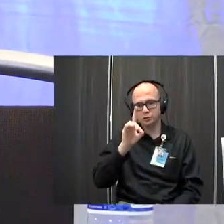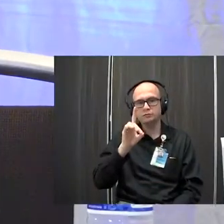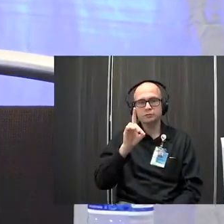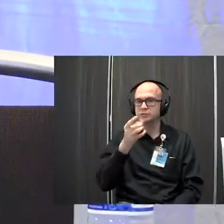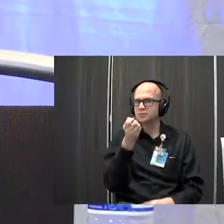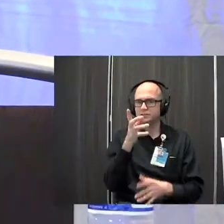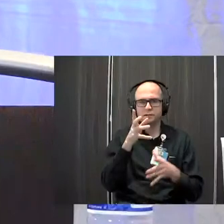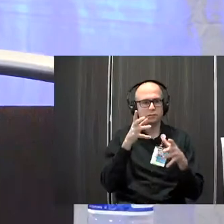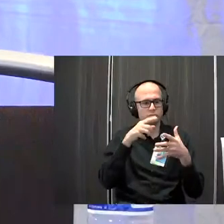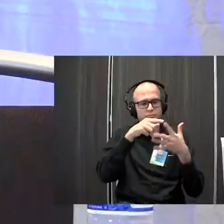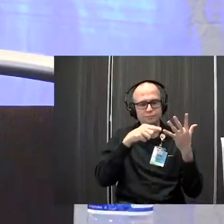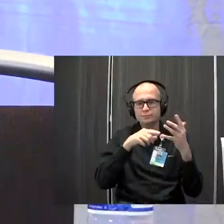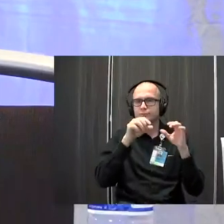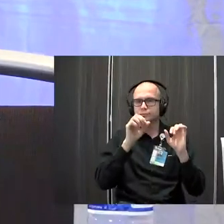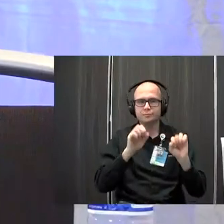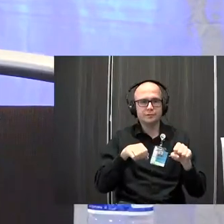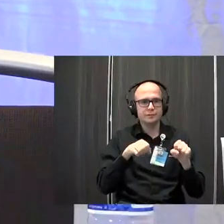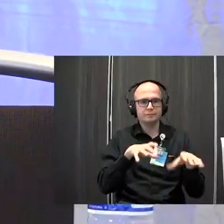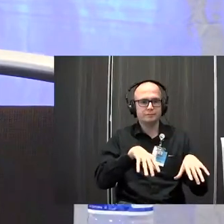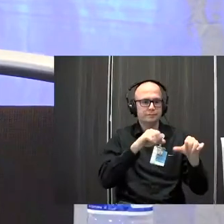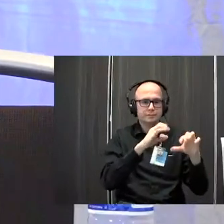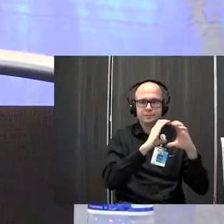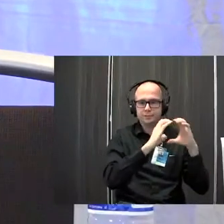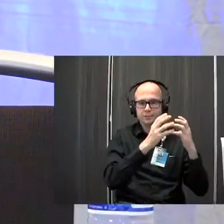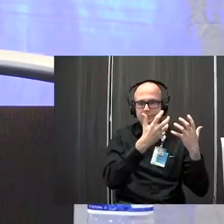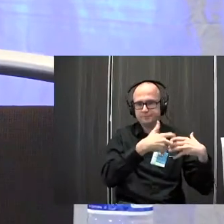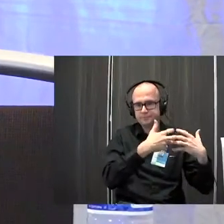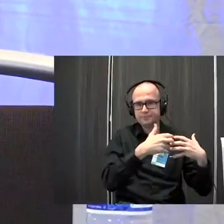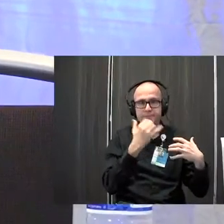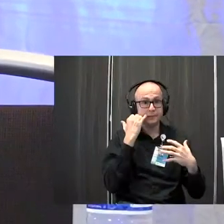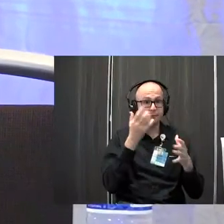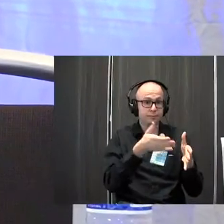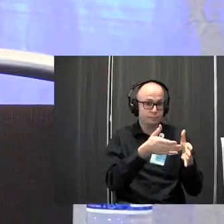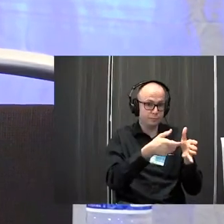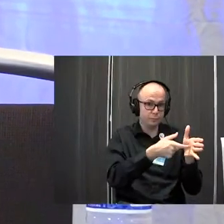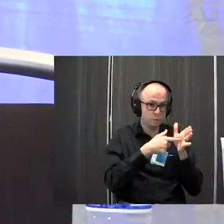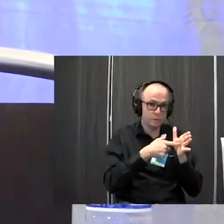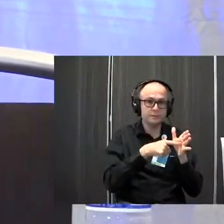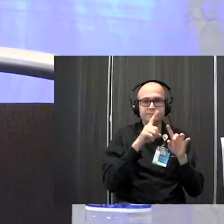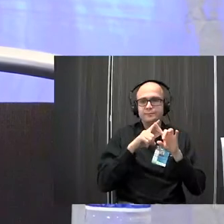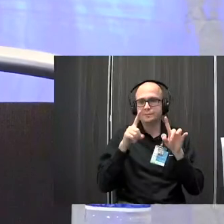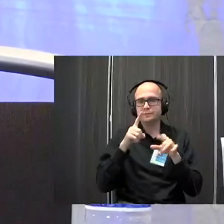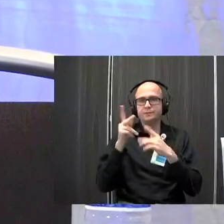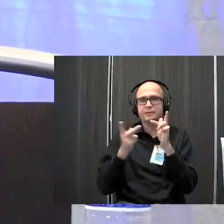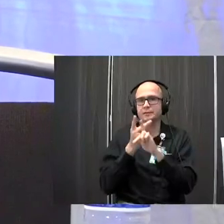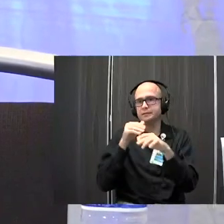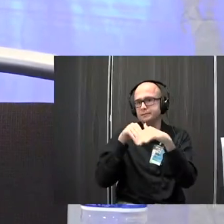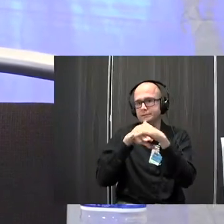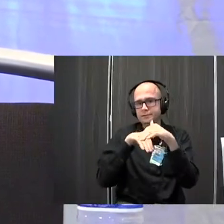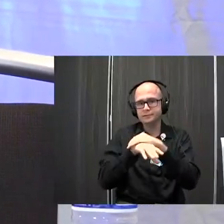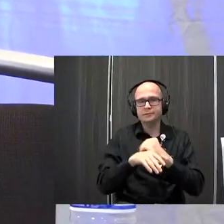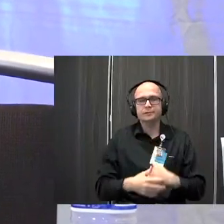you can utilize a communication device if you're requiring alternative access to that